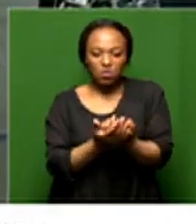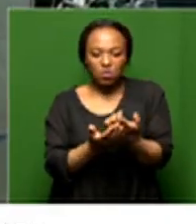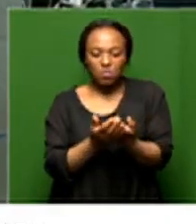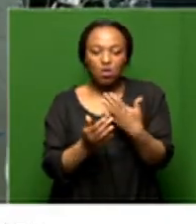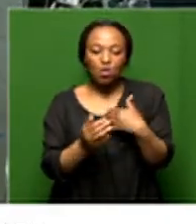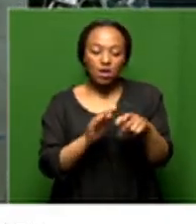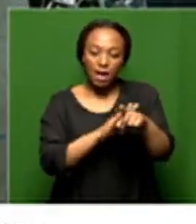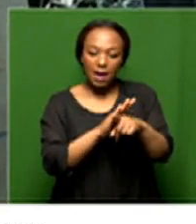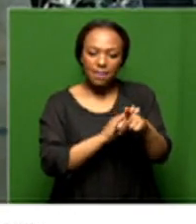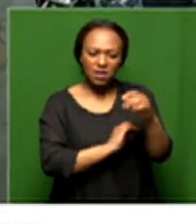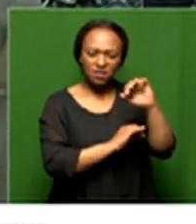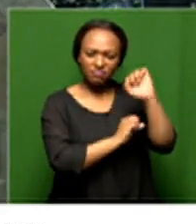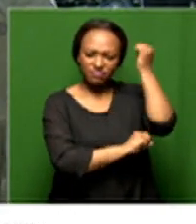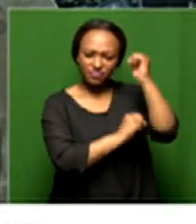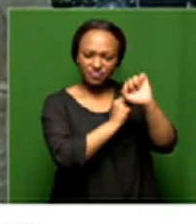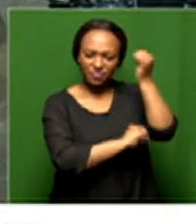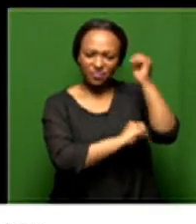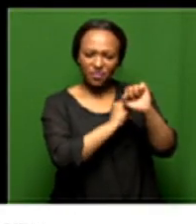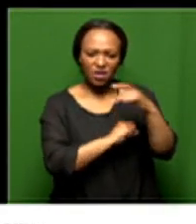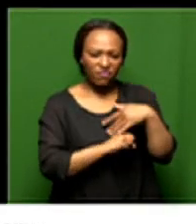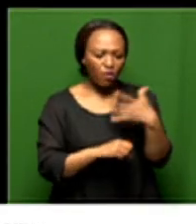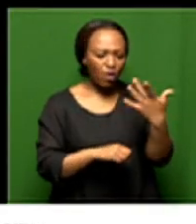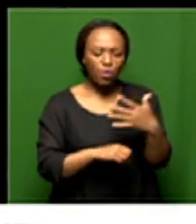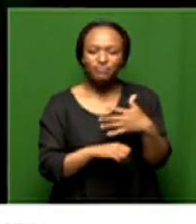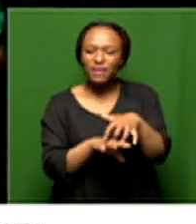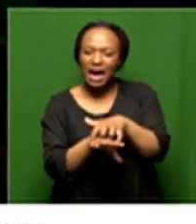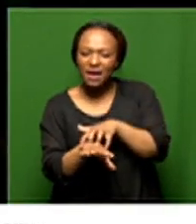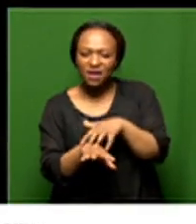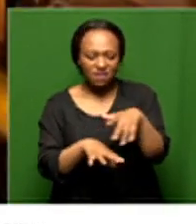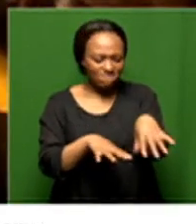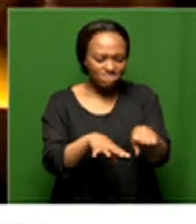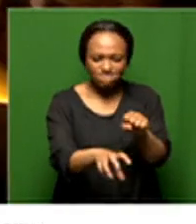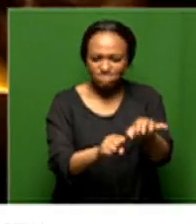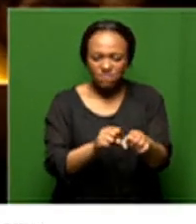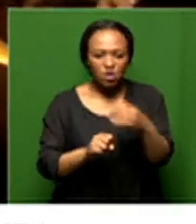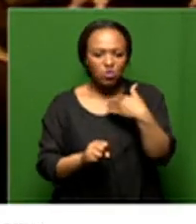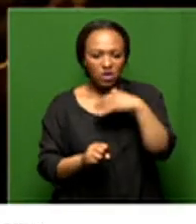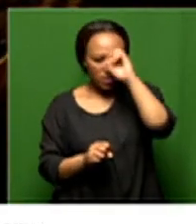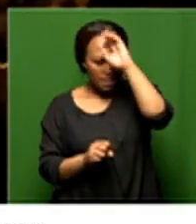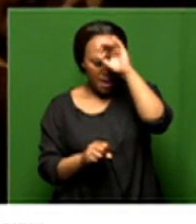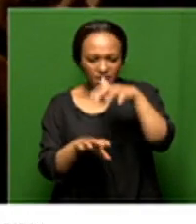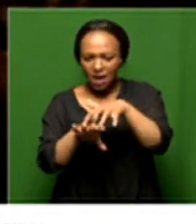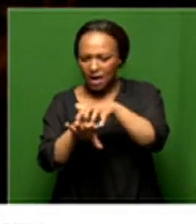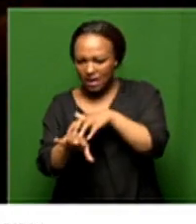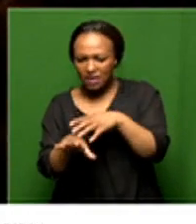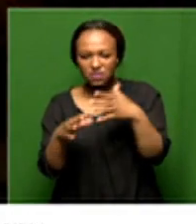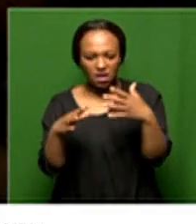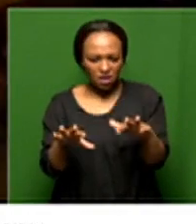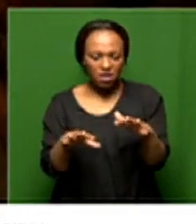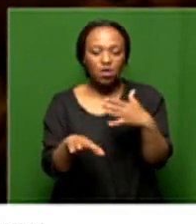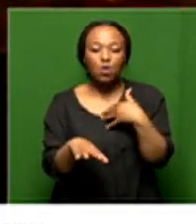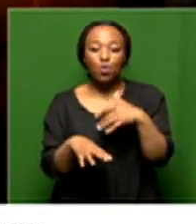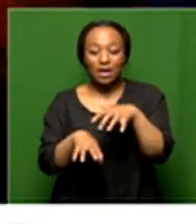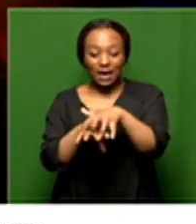primary production where you extract raw material if you like so in that instance you have mining you have agriculture in the main like i said